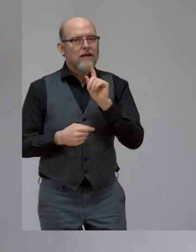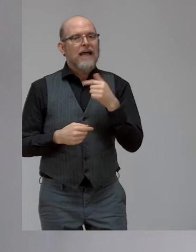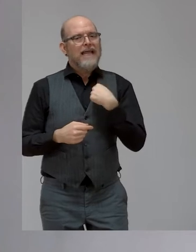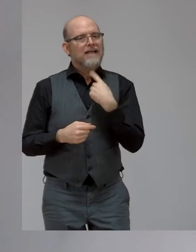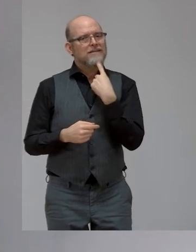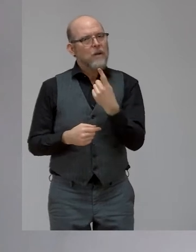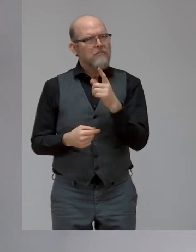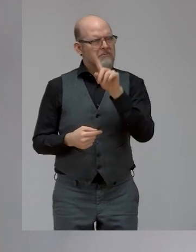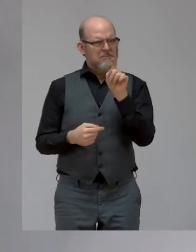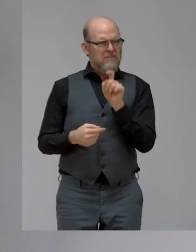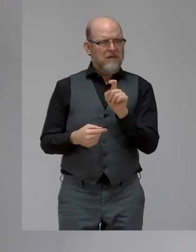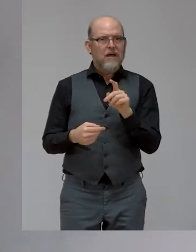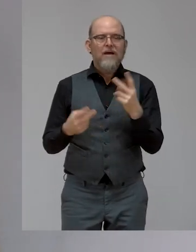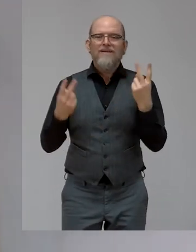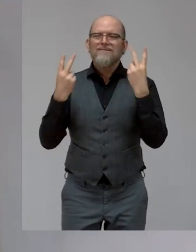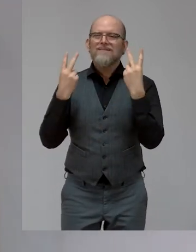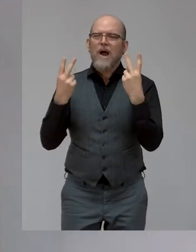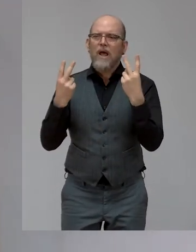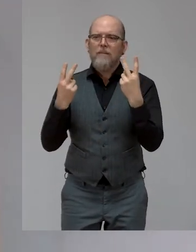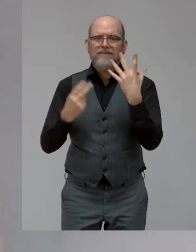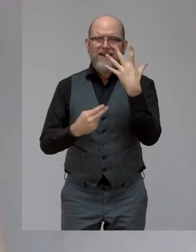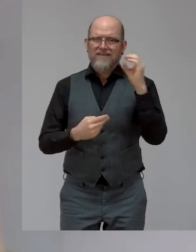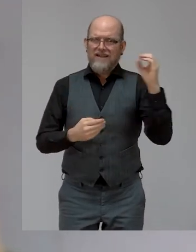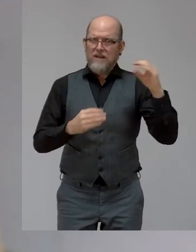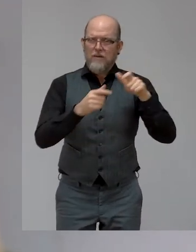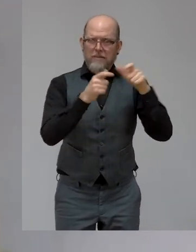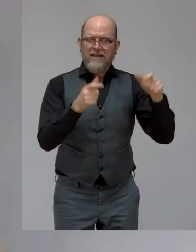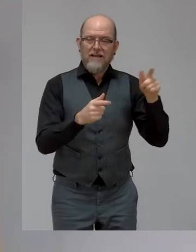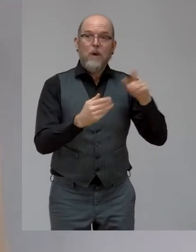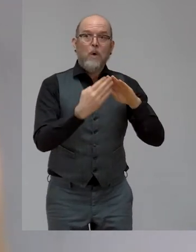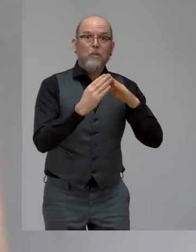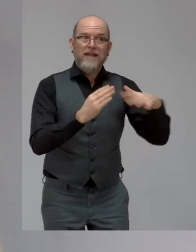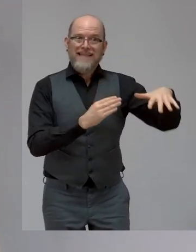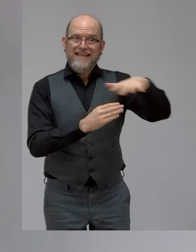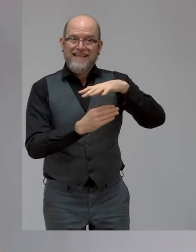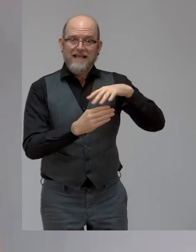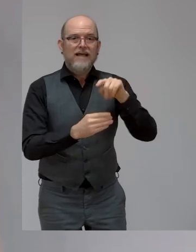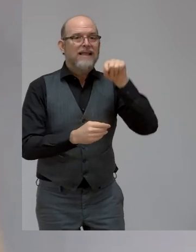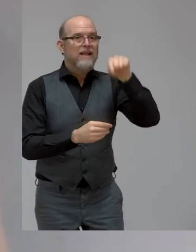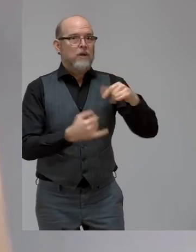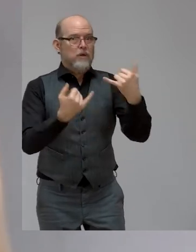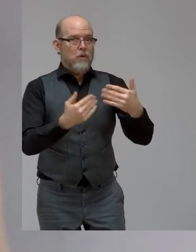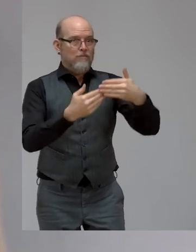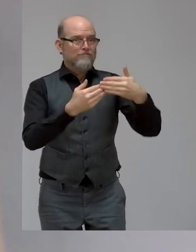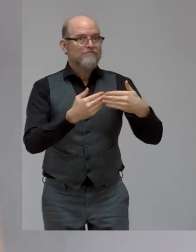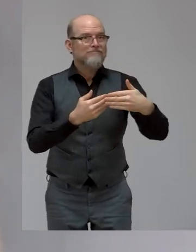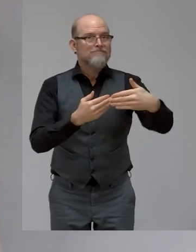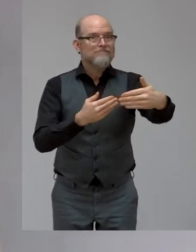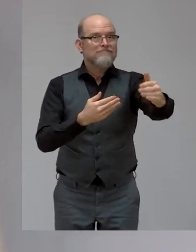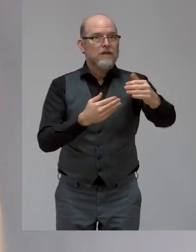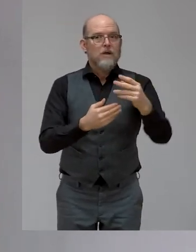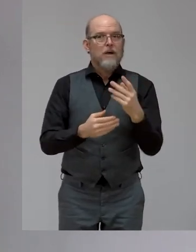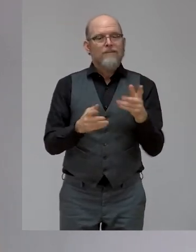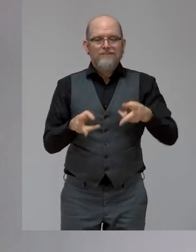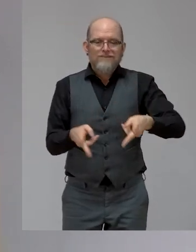500 community, which we have built and created, we are about to launch them onto phase two to do a